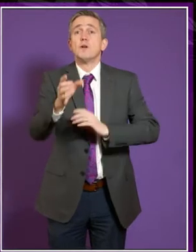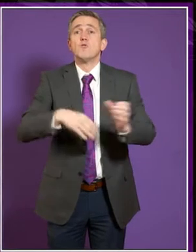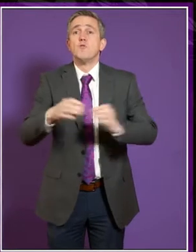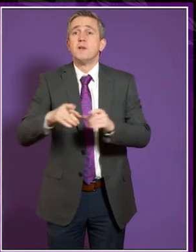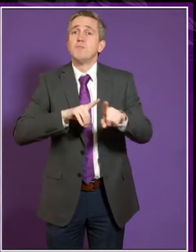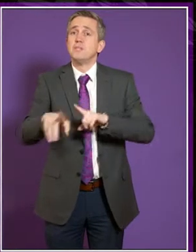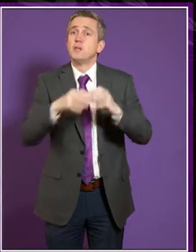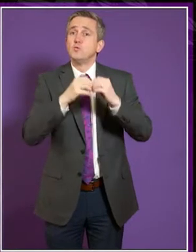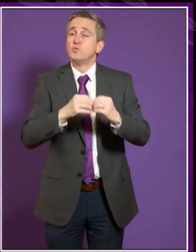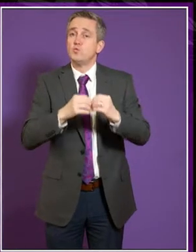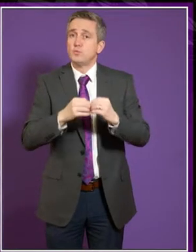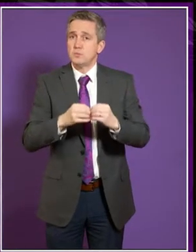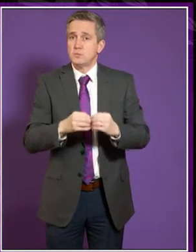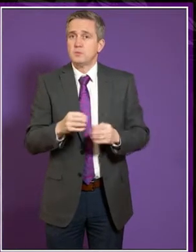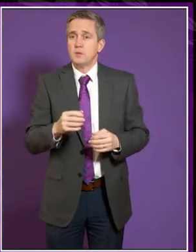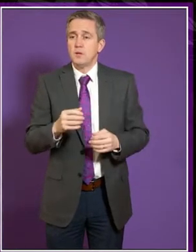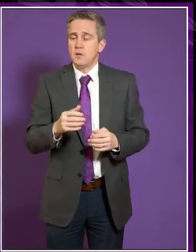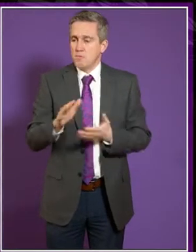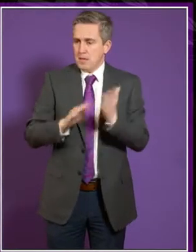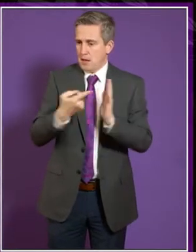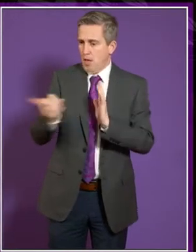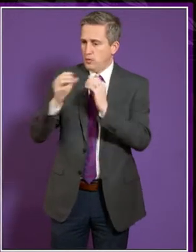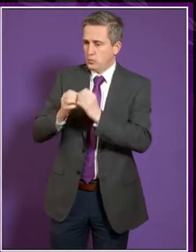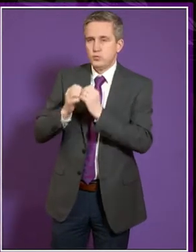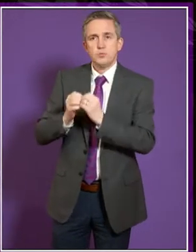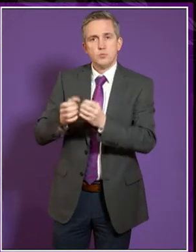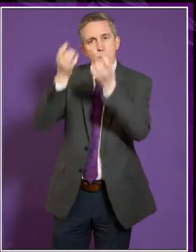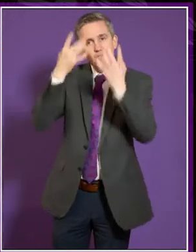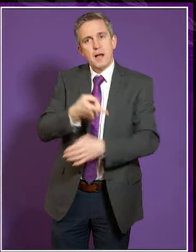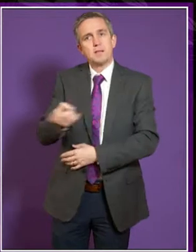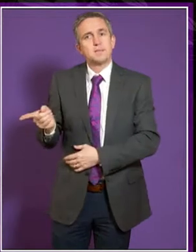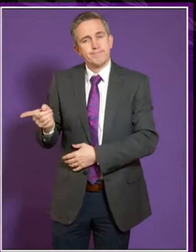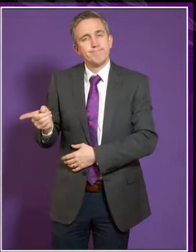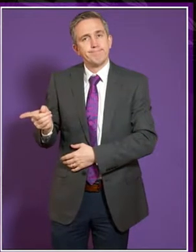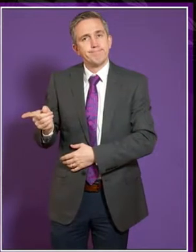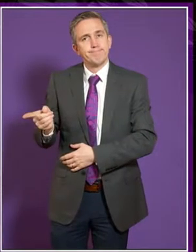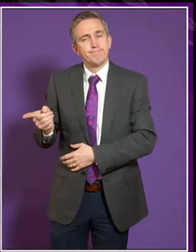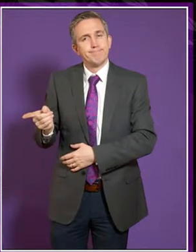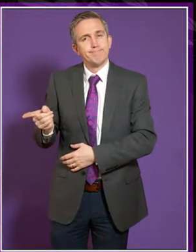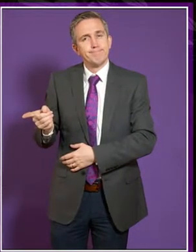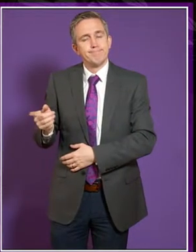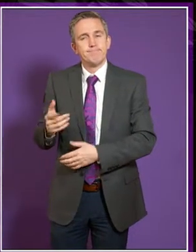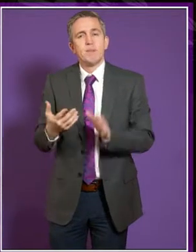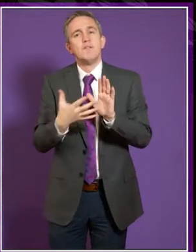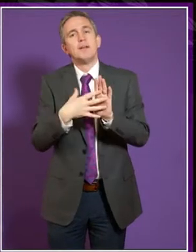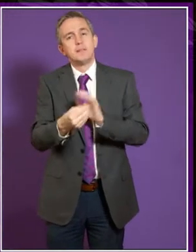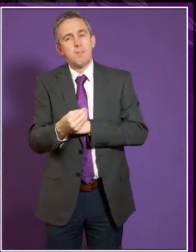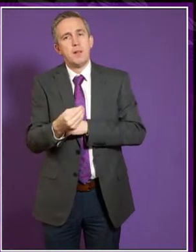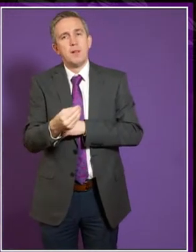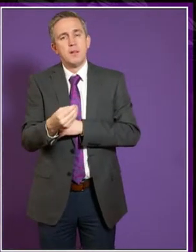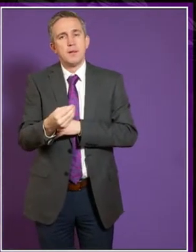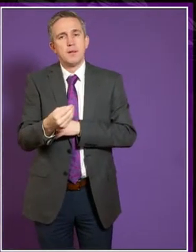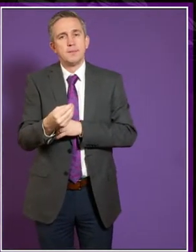and, by definition, pay less attention to other students. I'm very aware, for example, there are many people who